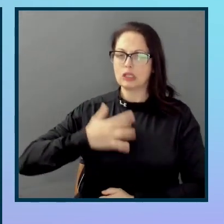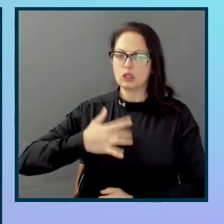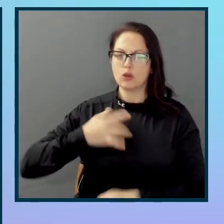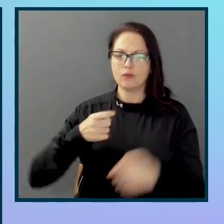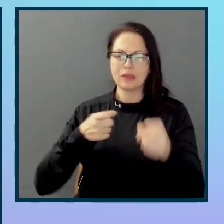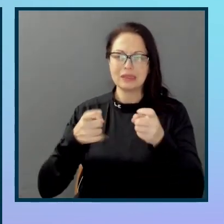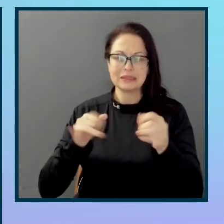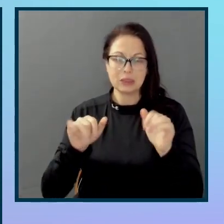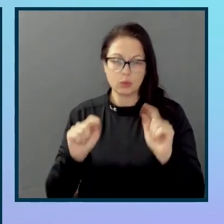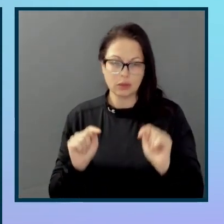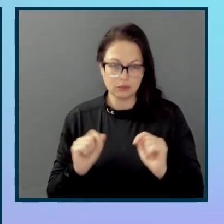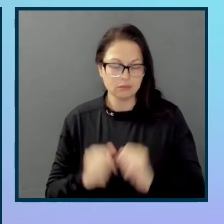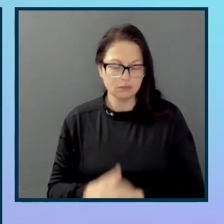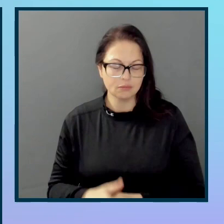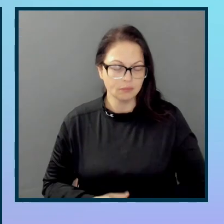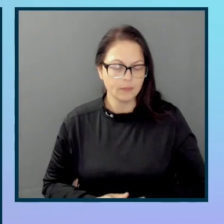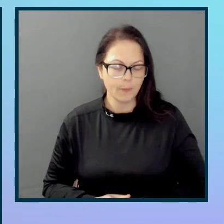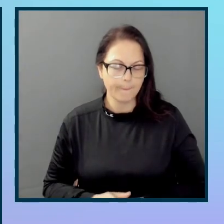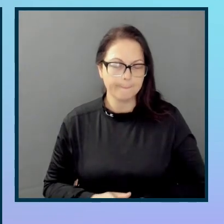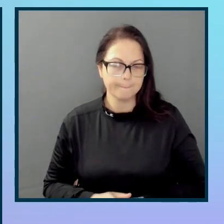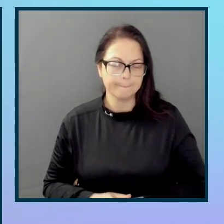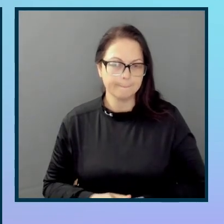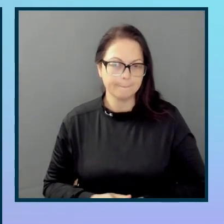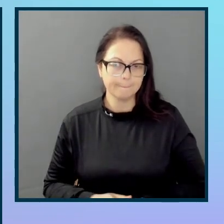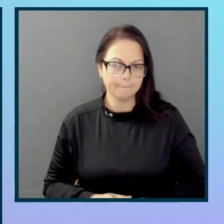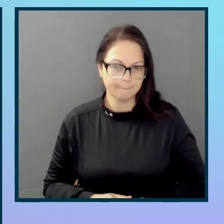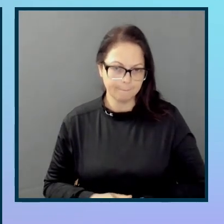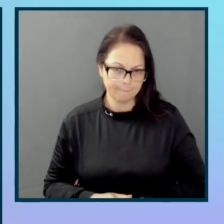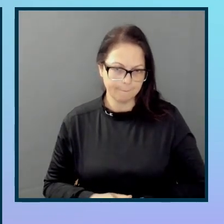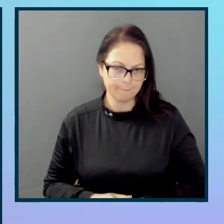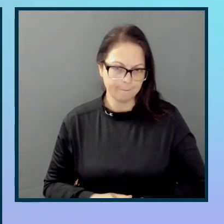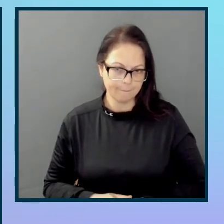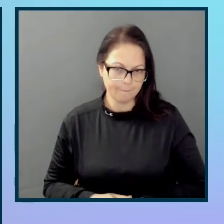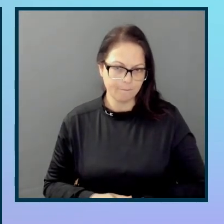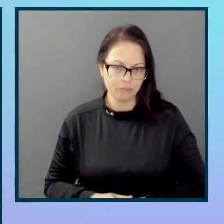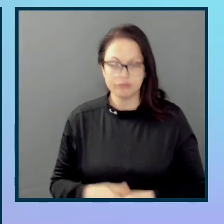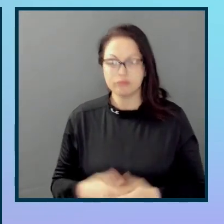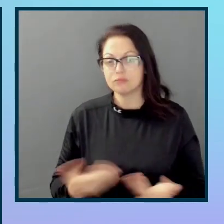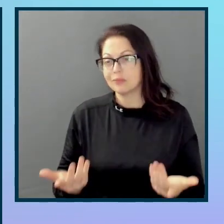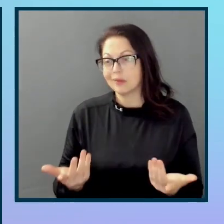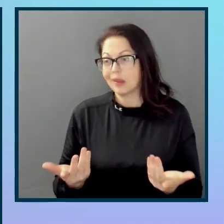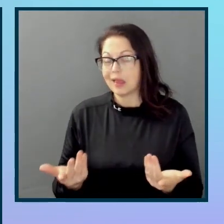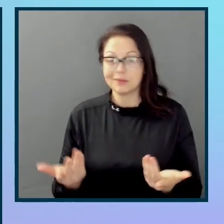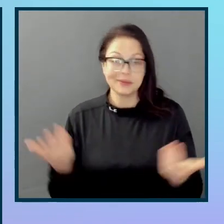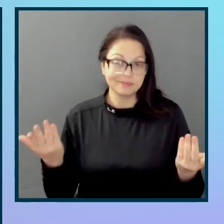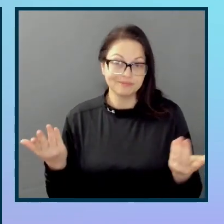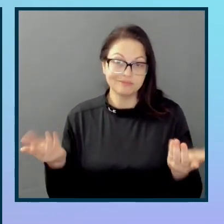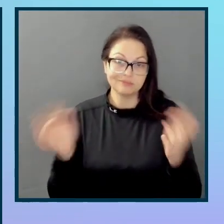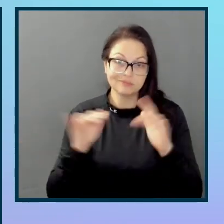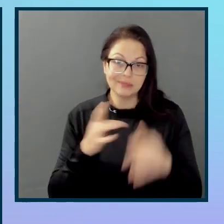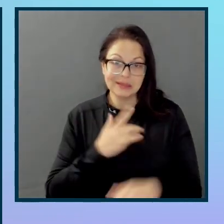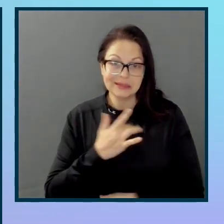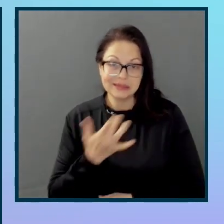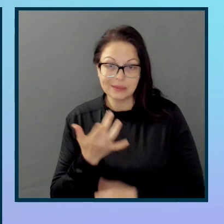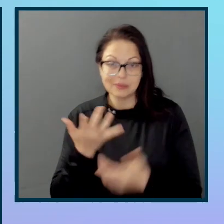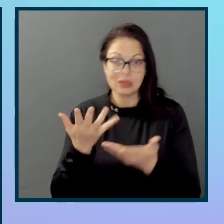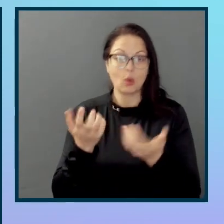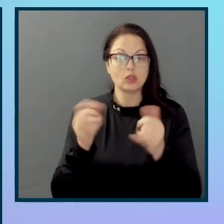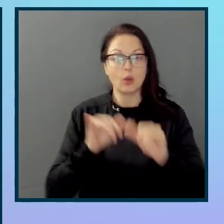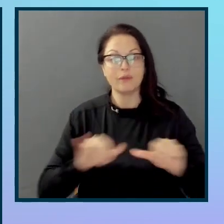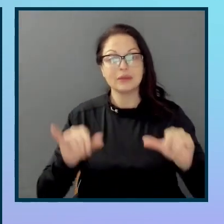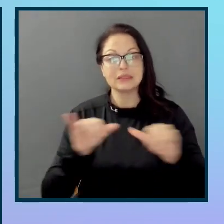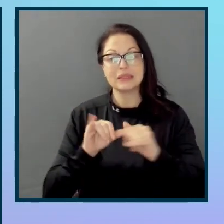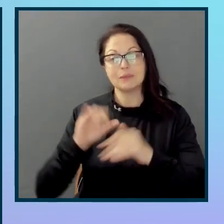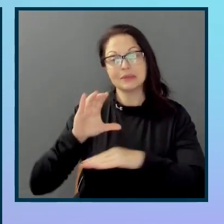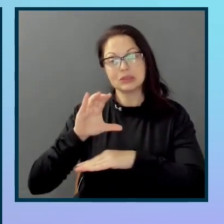Ideally, you'd be able to have the same sort of consultancy team on board all the time. You'd be